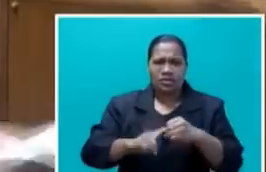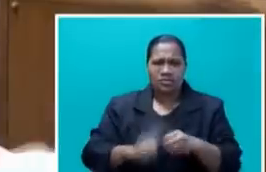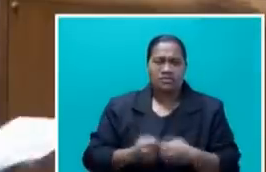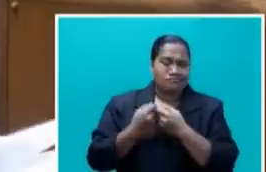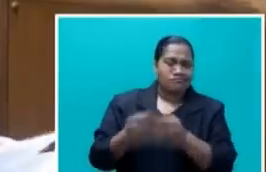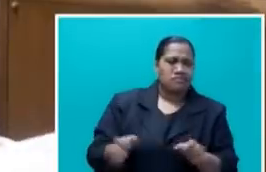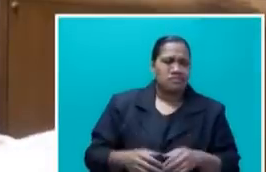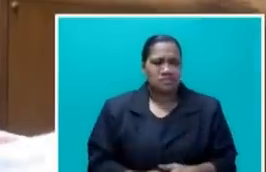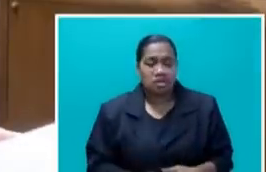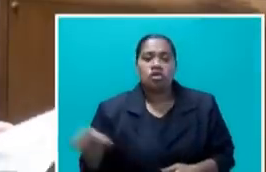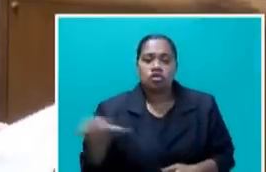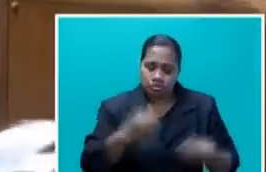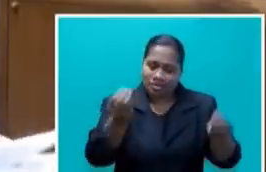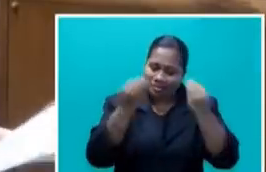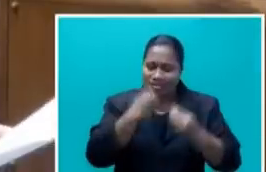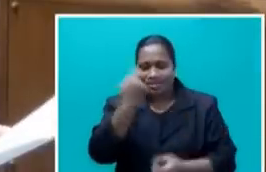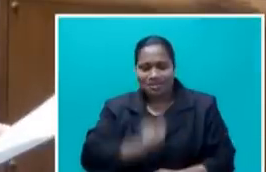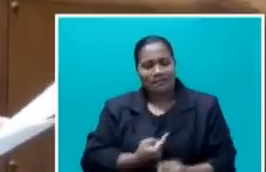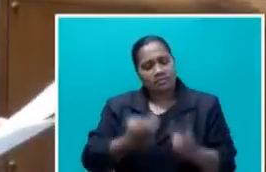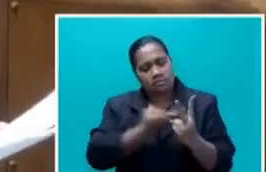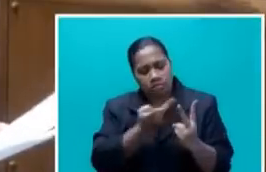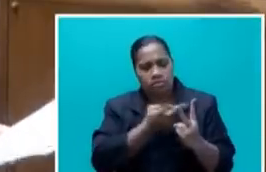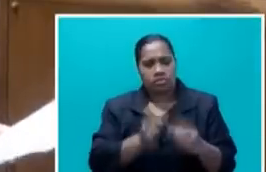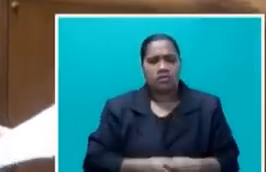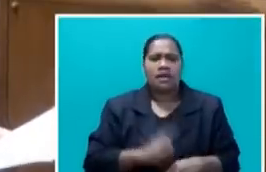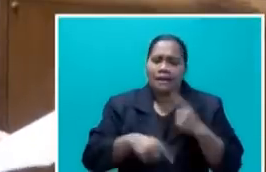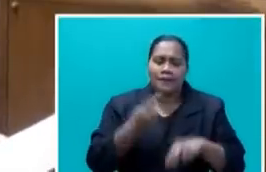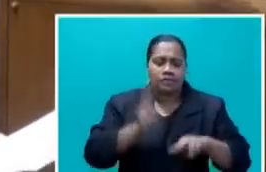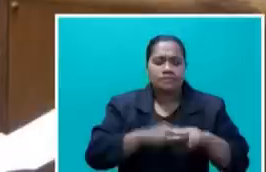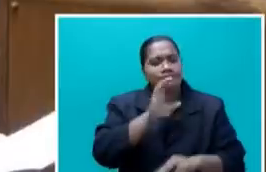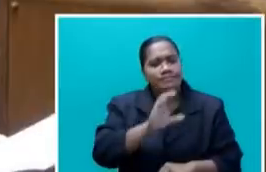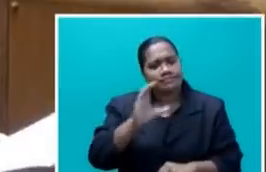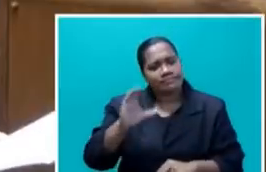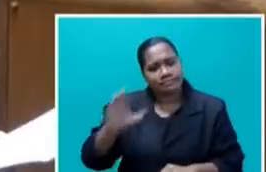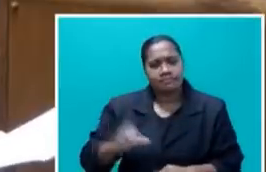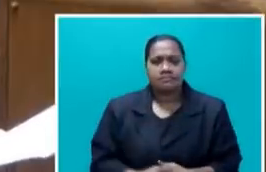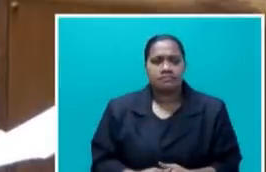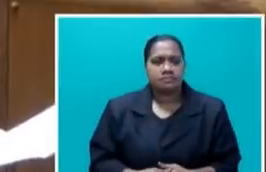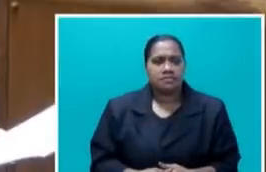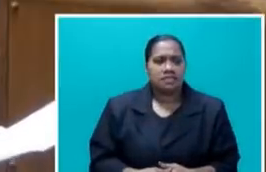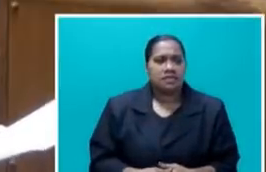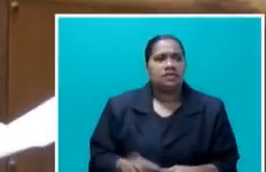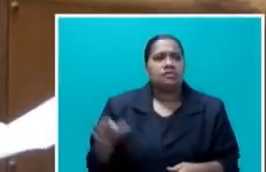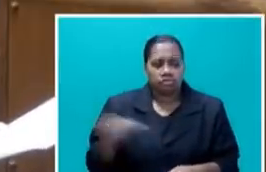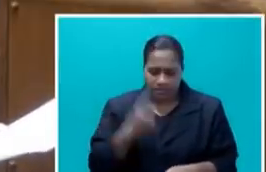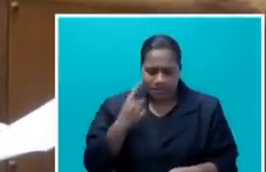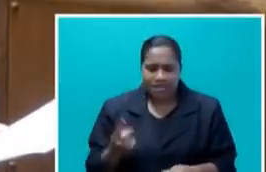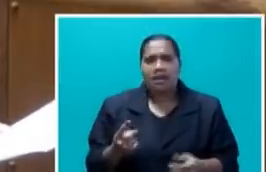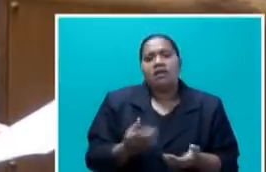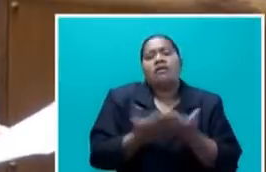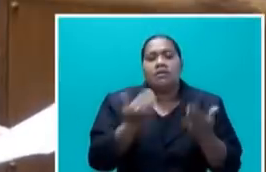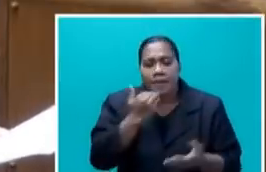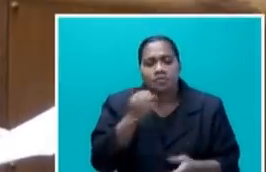They should go educate themselves on the processes of FCCC, an authority which will decide on whether and how much should